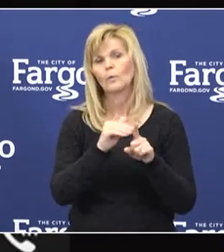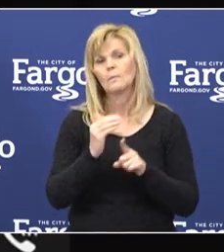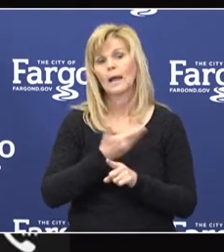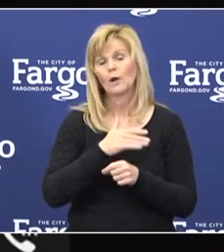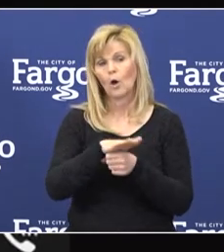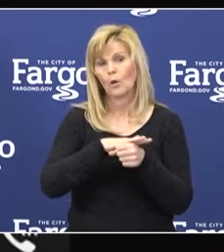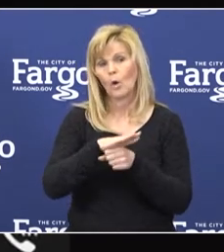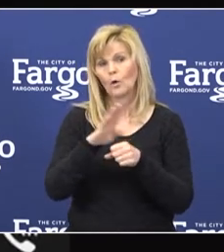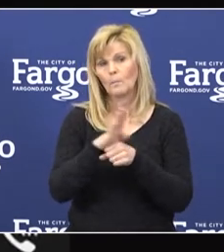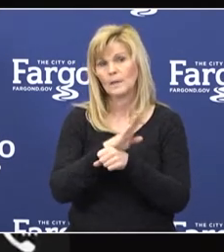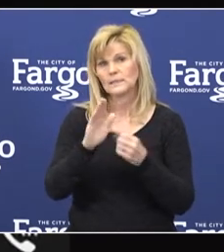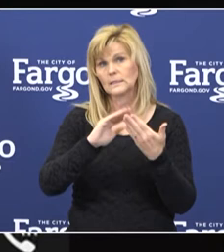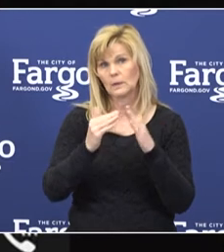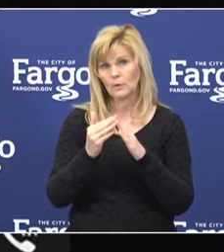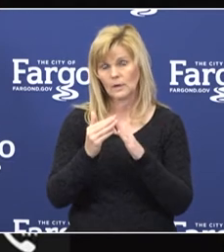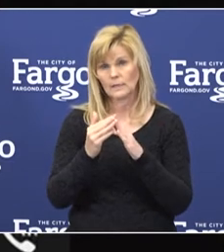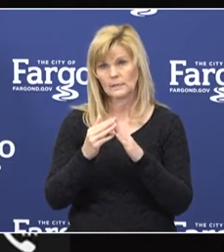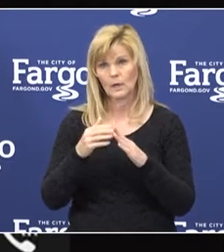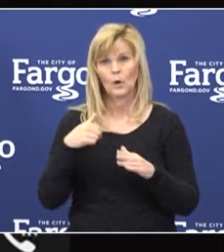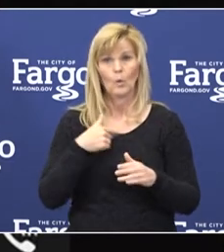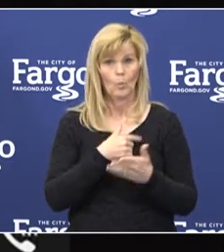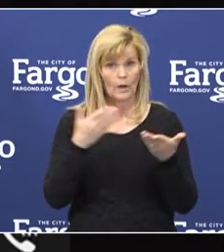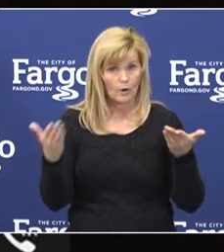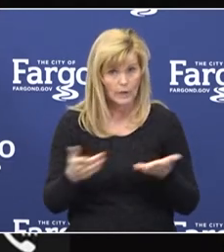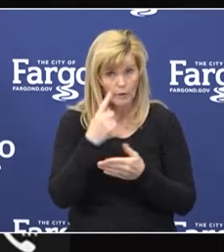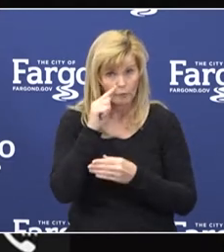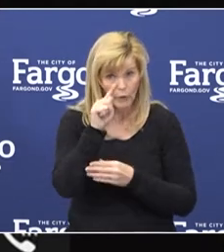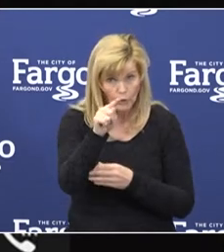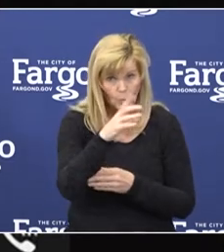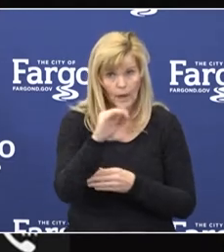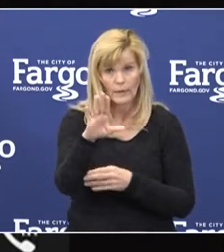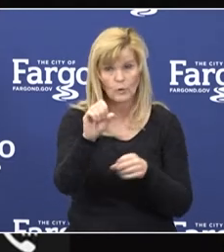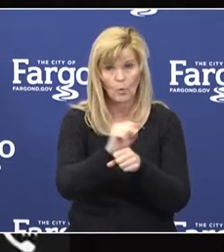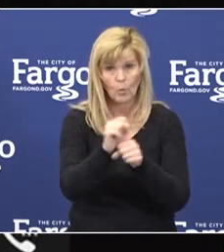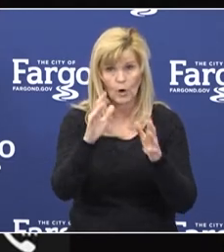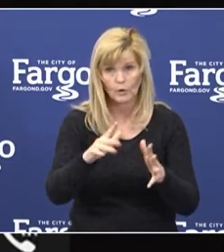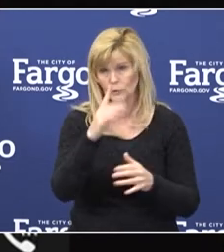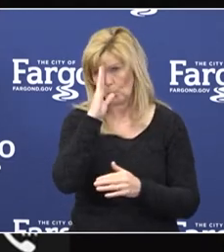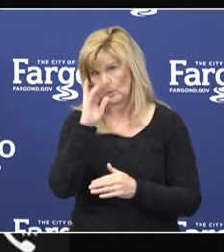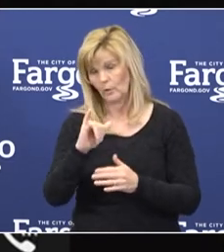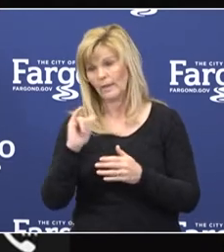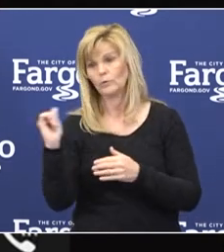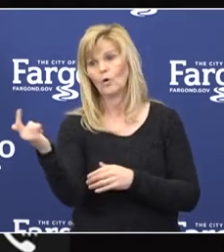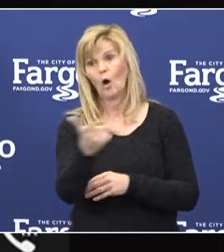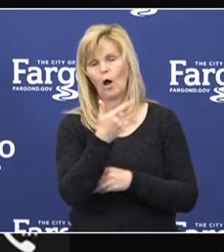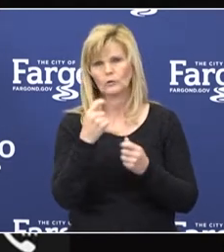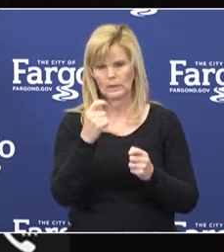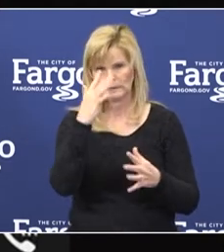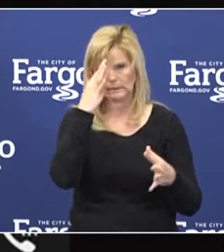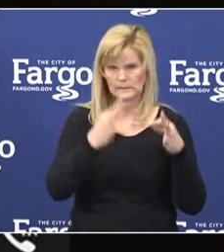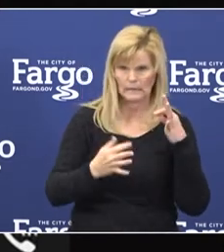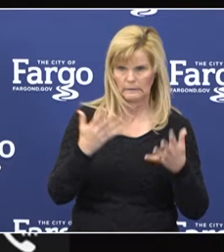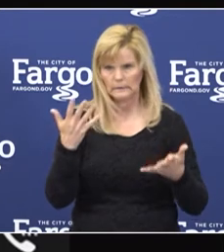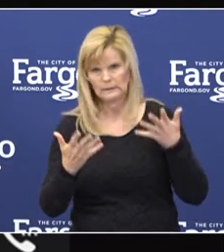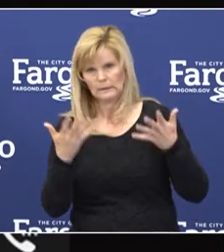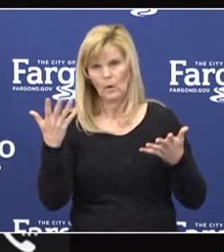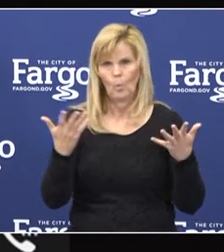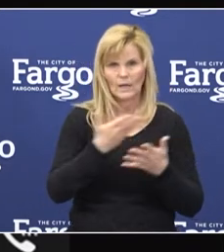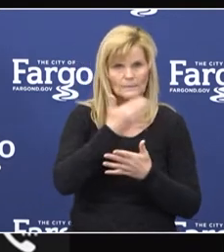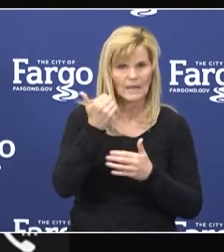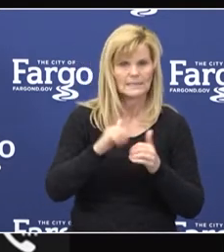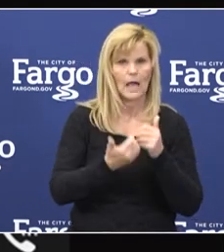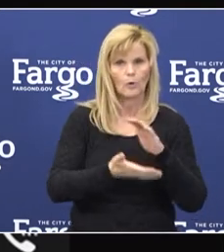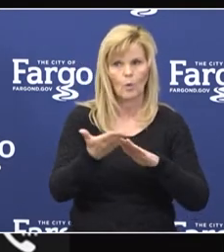business communities that we are here for you and your employees. We know that they're all to trying to decide what is best for them and how to